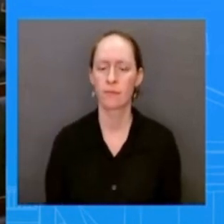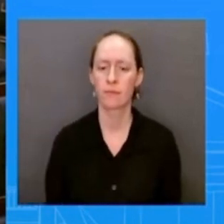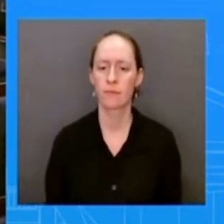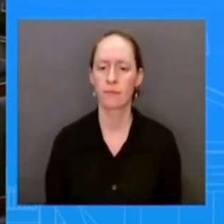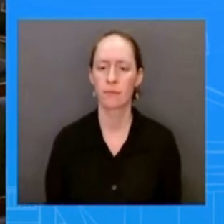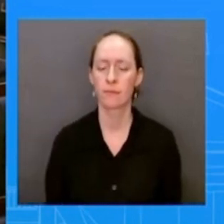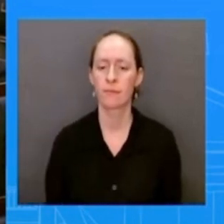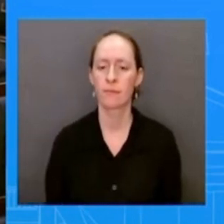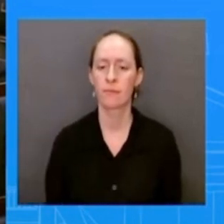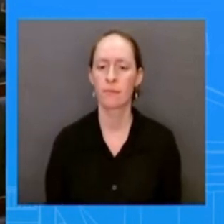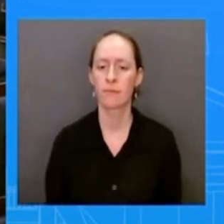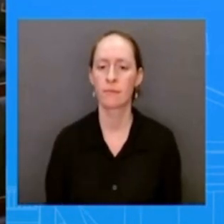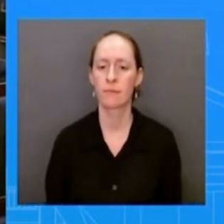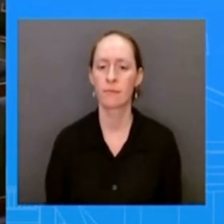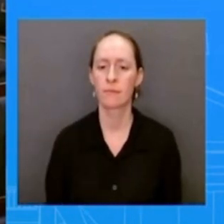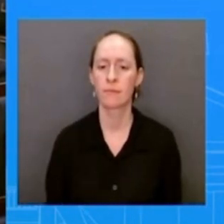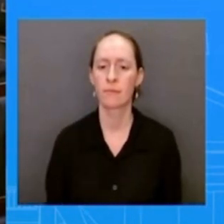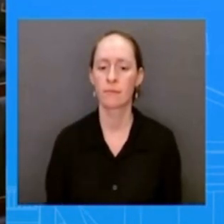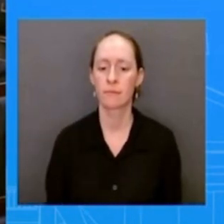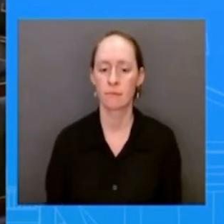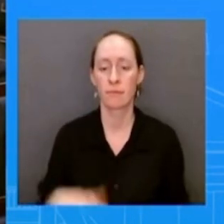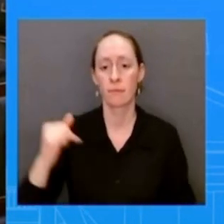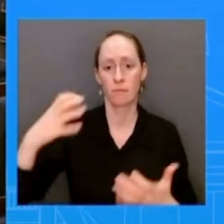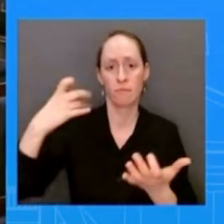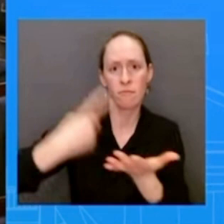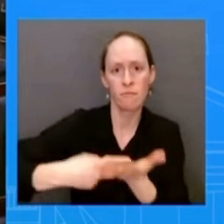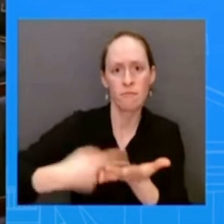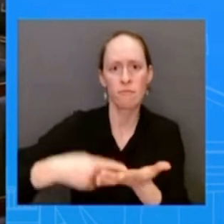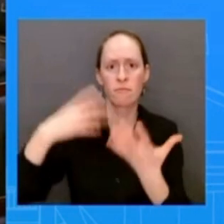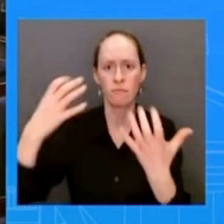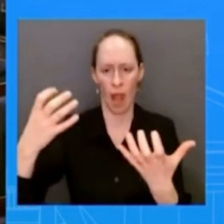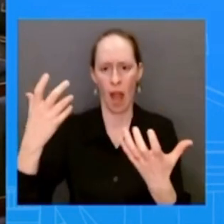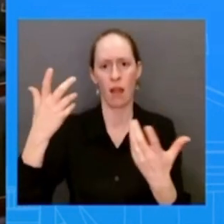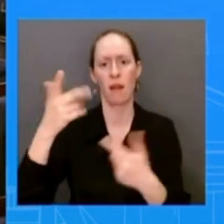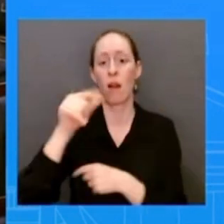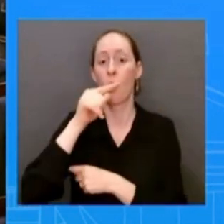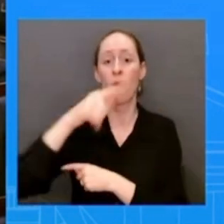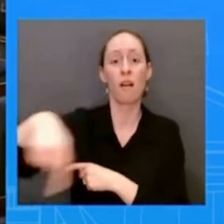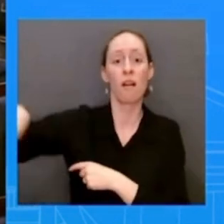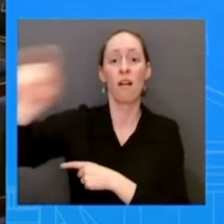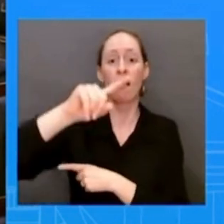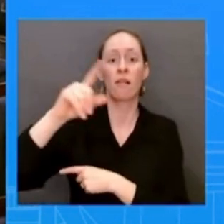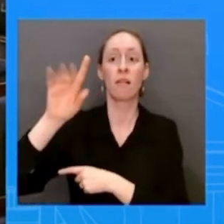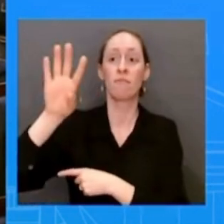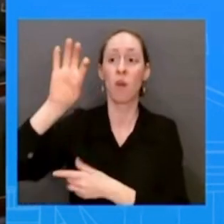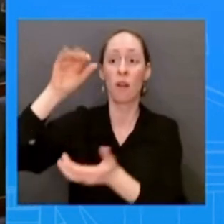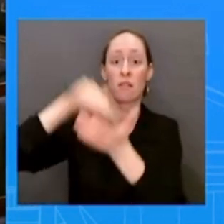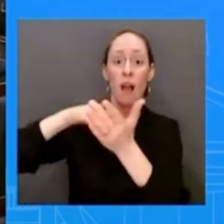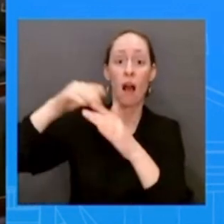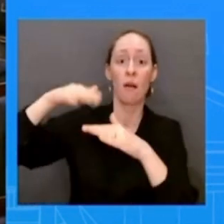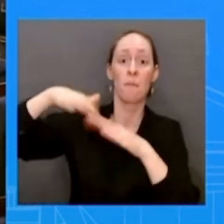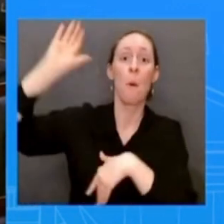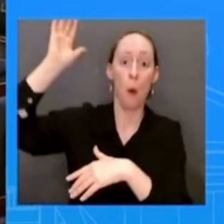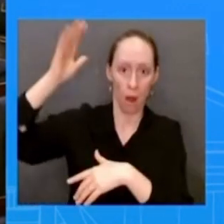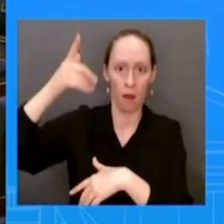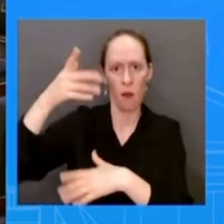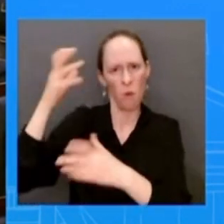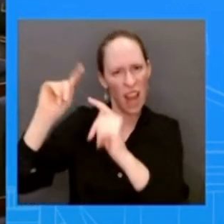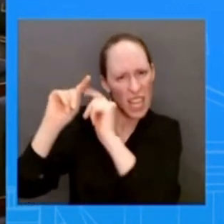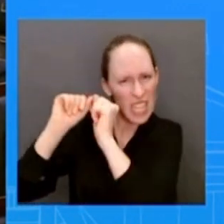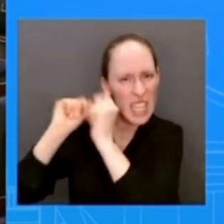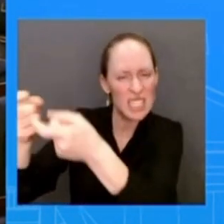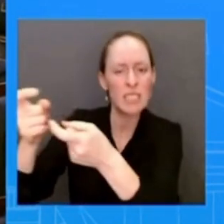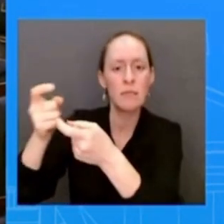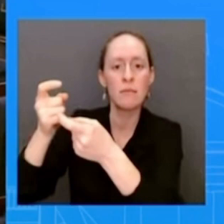400 000 a year can we expect since the president's also made social security a key um sort of plank of his uh